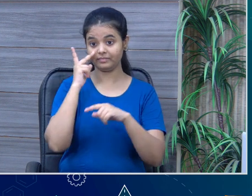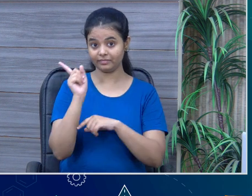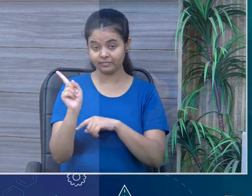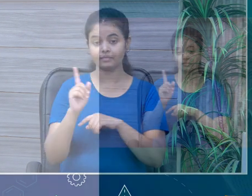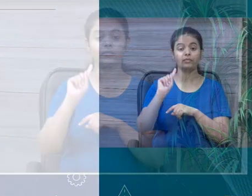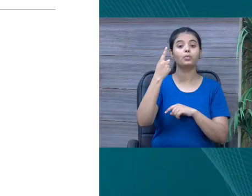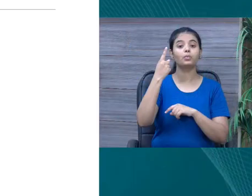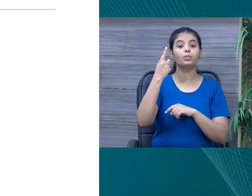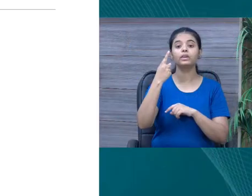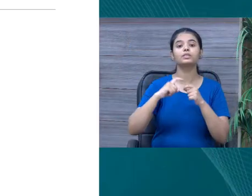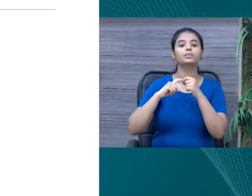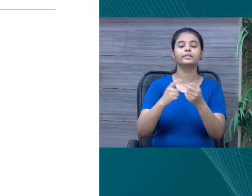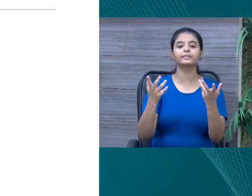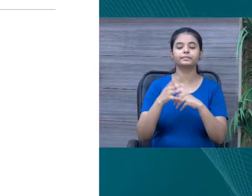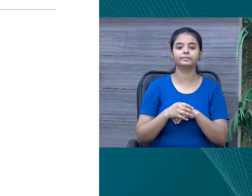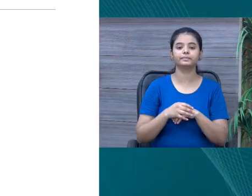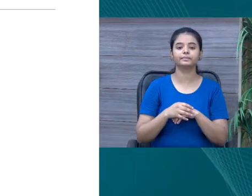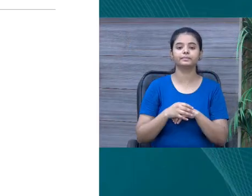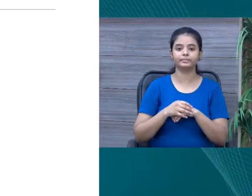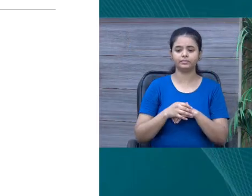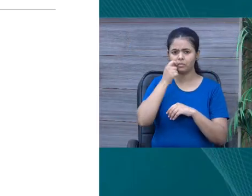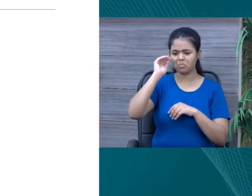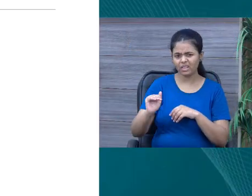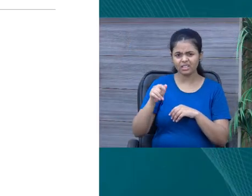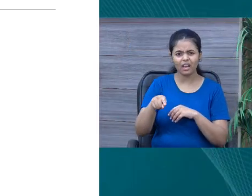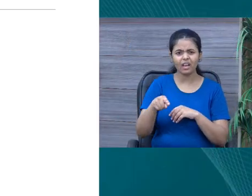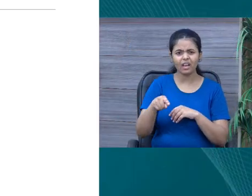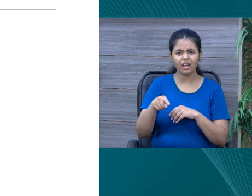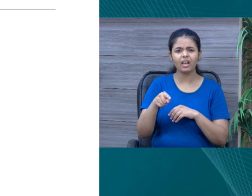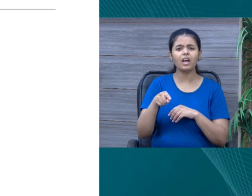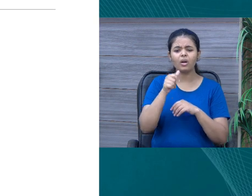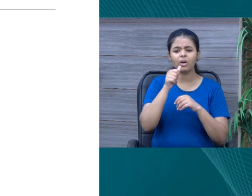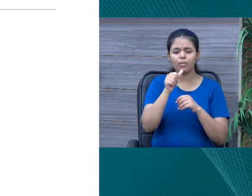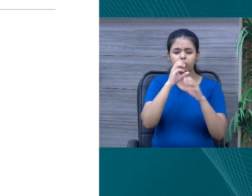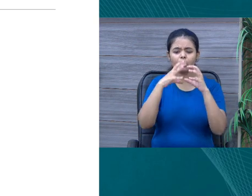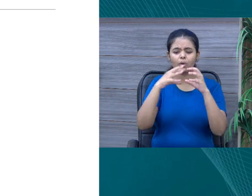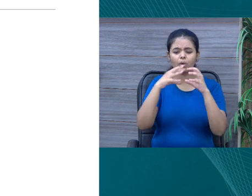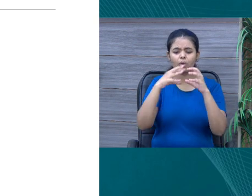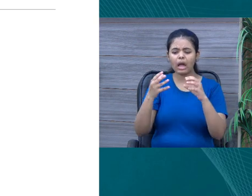First, the first question is. Where did the child find the sea shell?